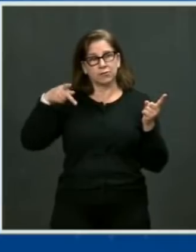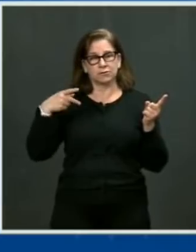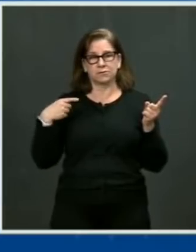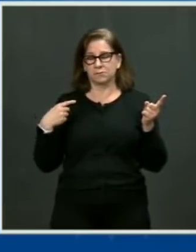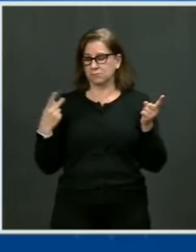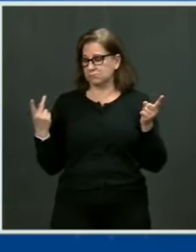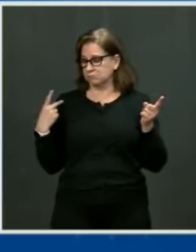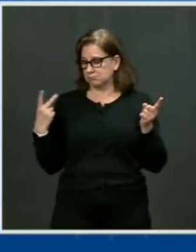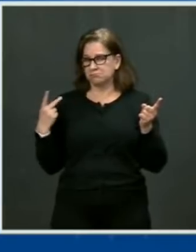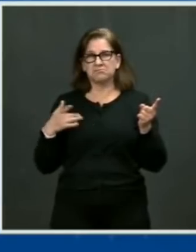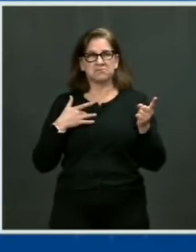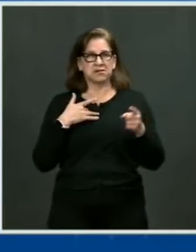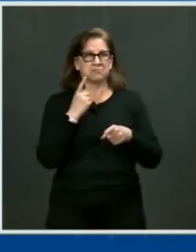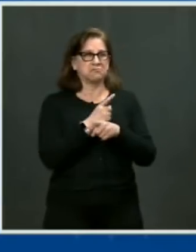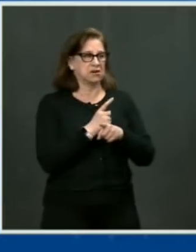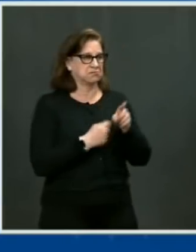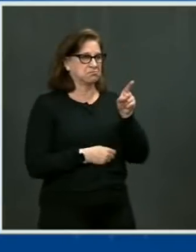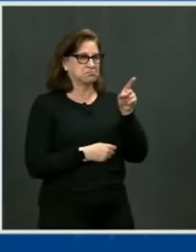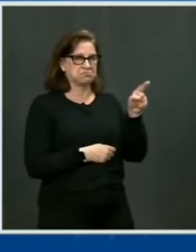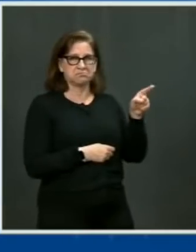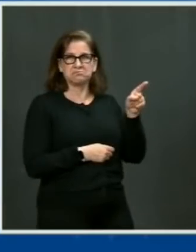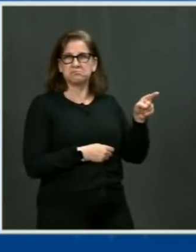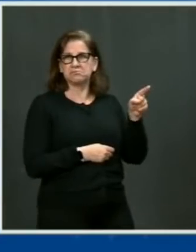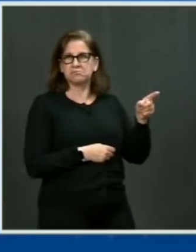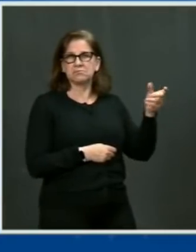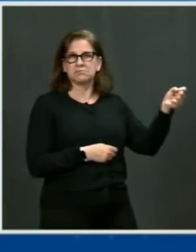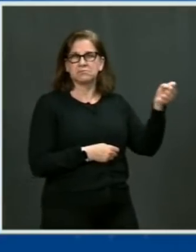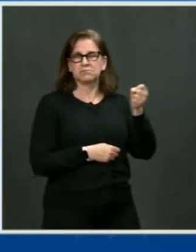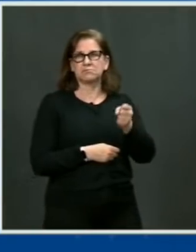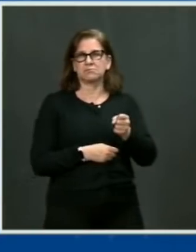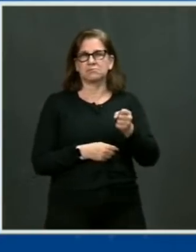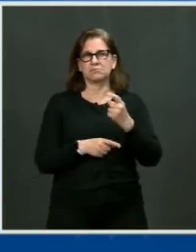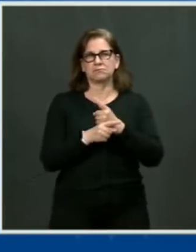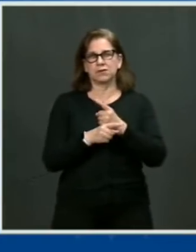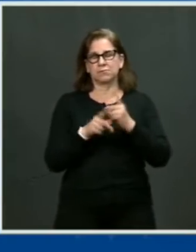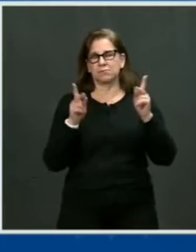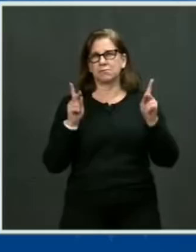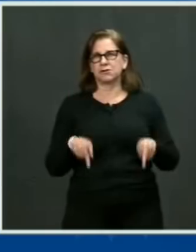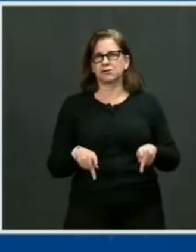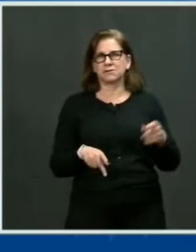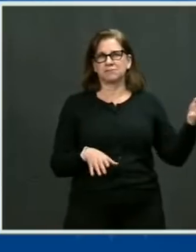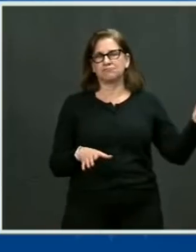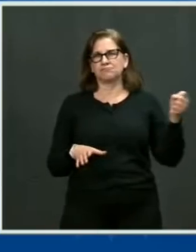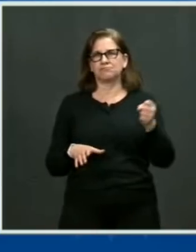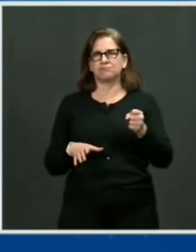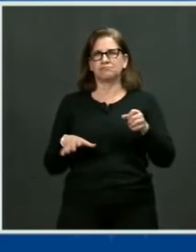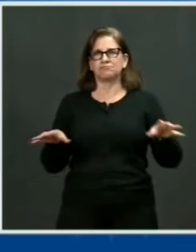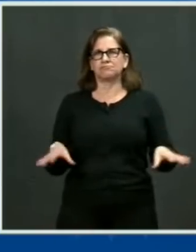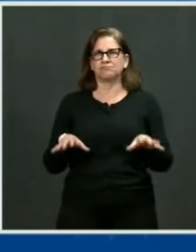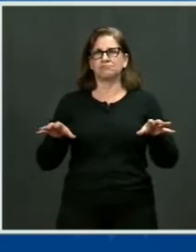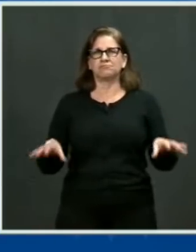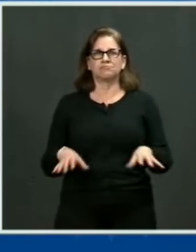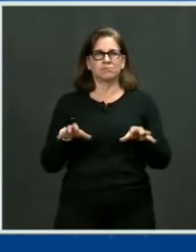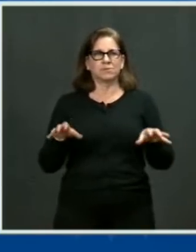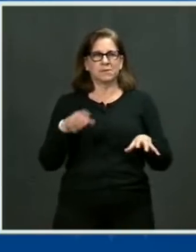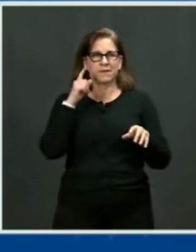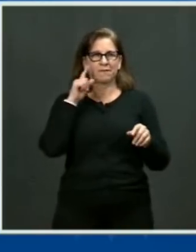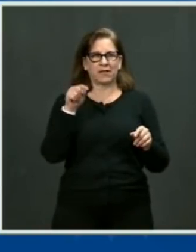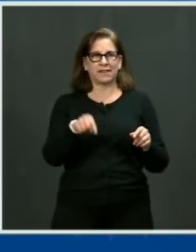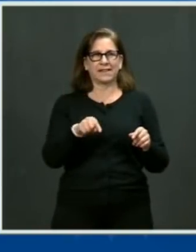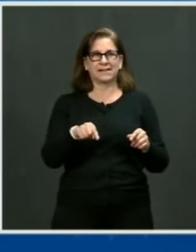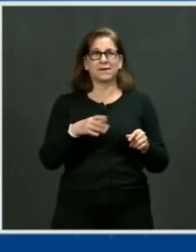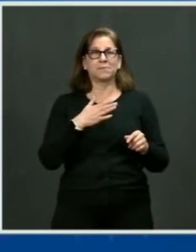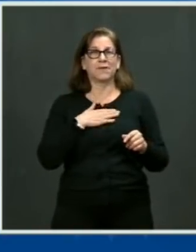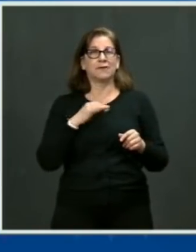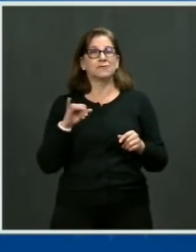at this moment for this important agency. And I've said before, my job, the job